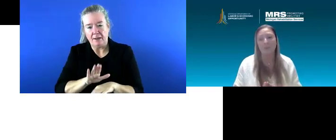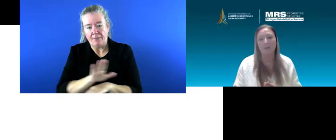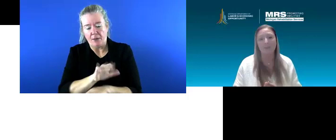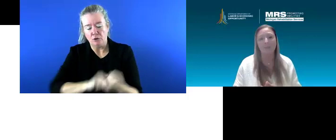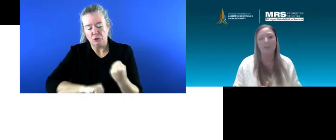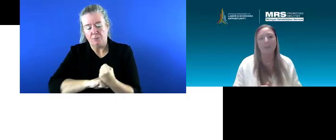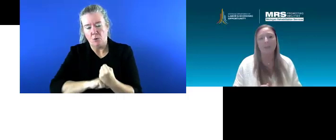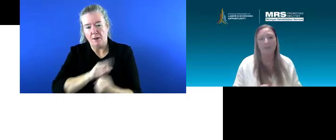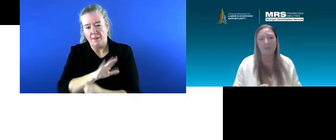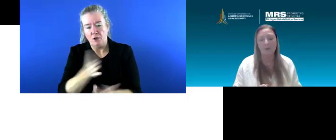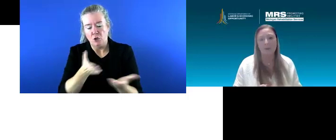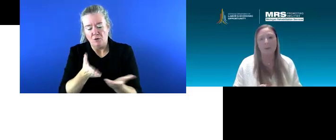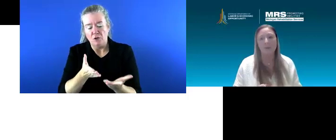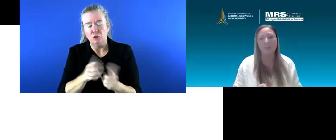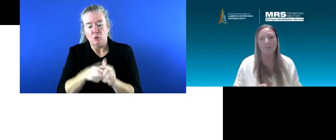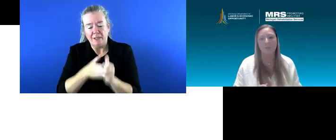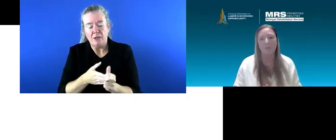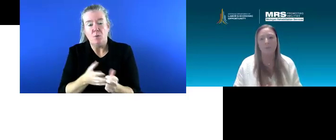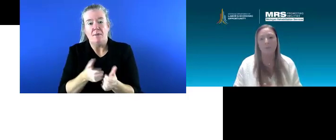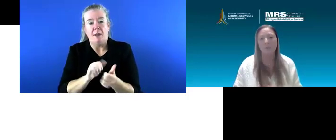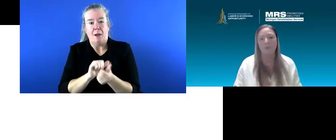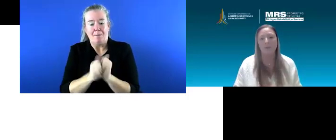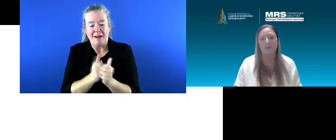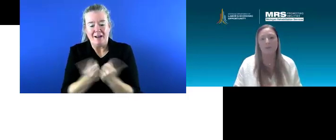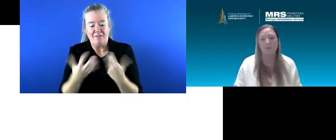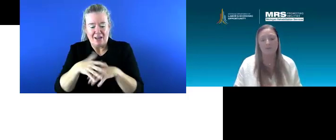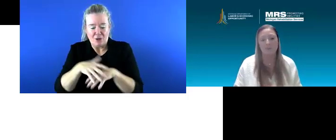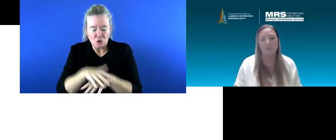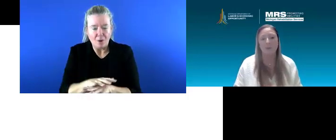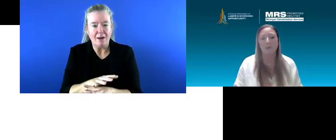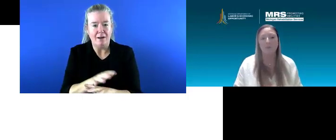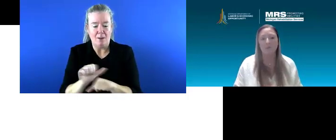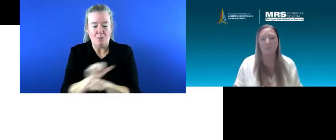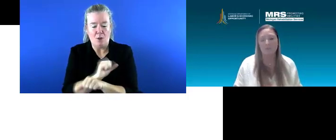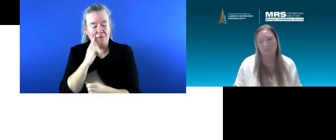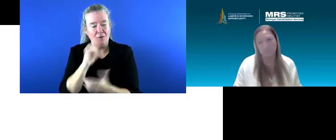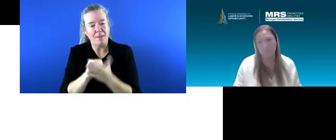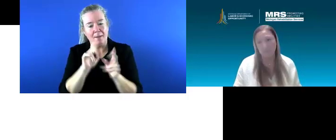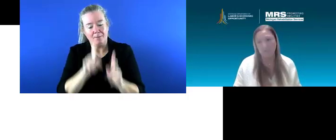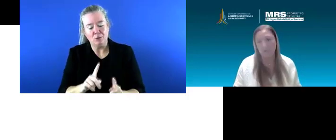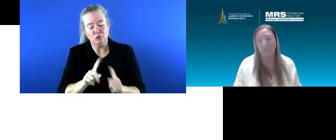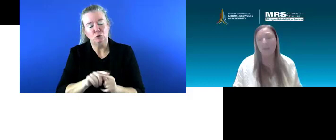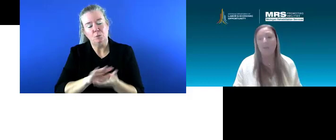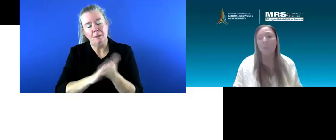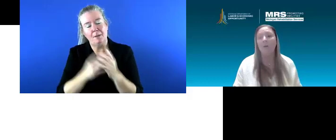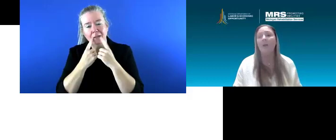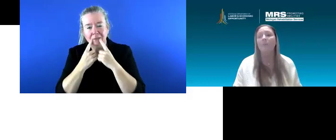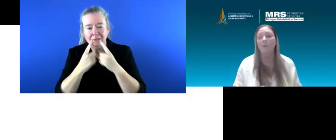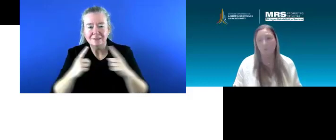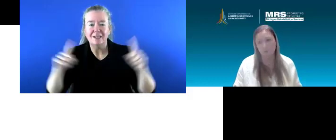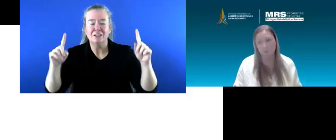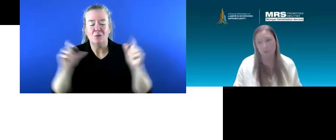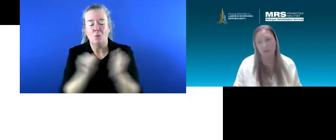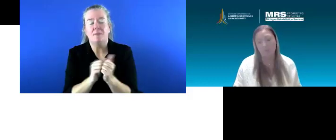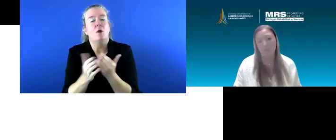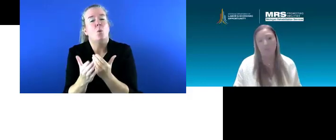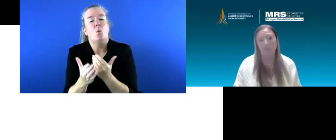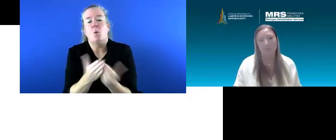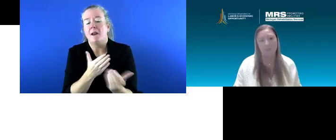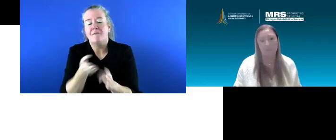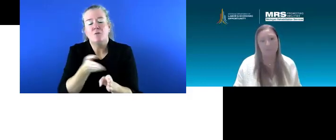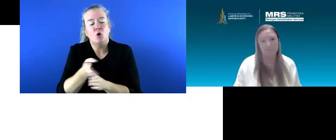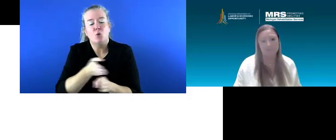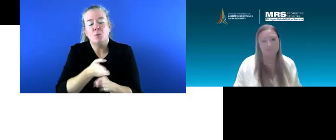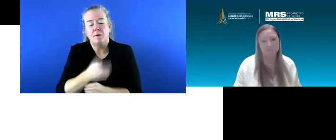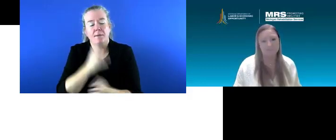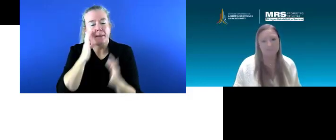that competitive integrated employment for the individual to be successful in whatever career path that